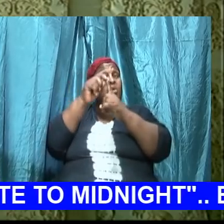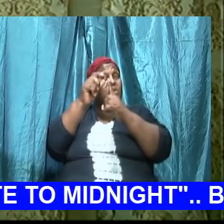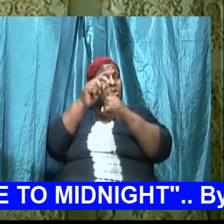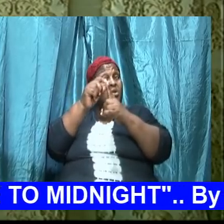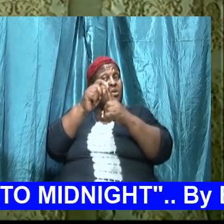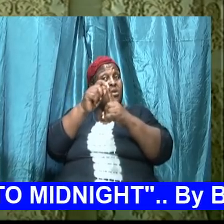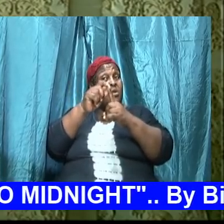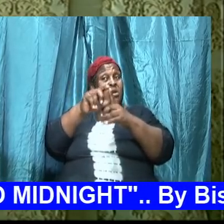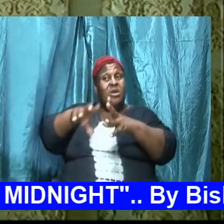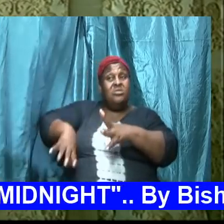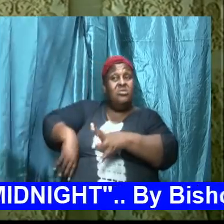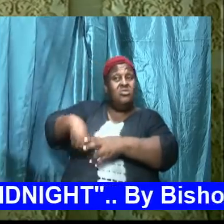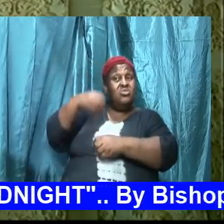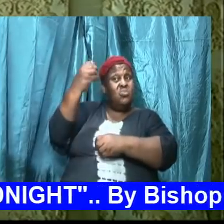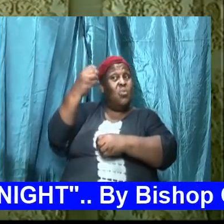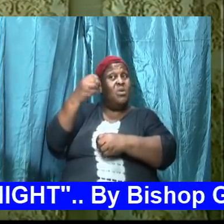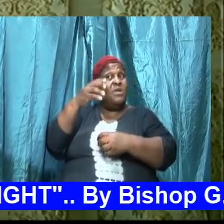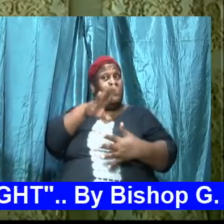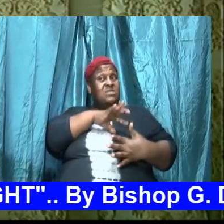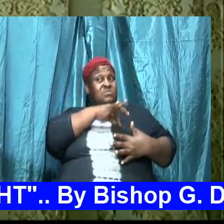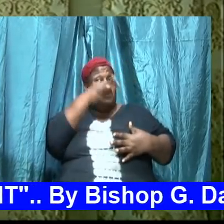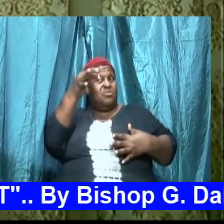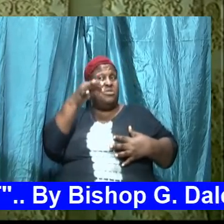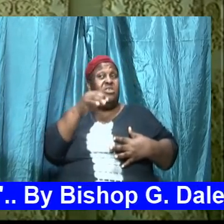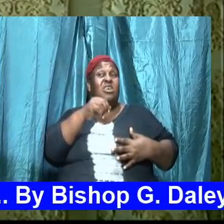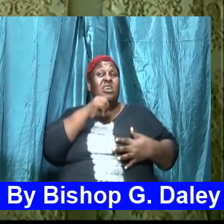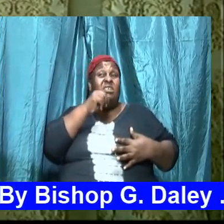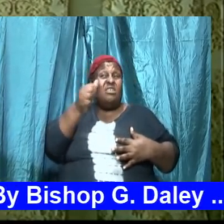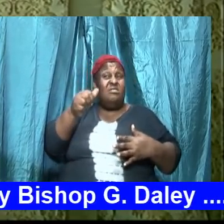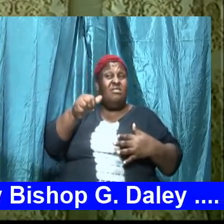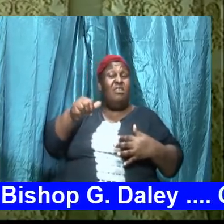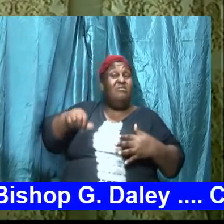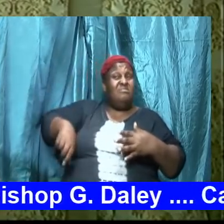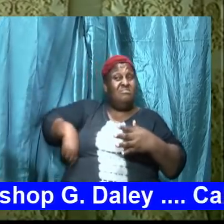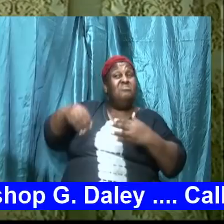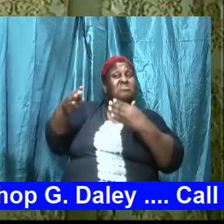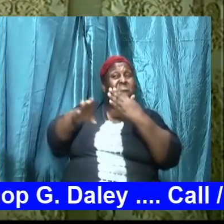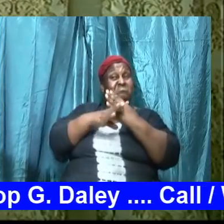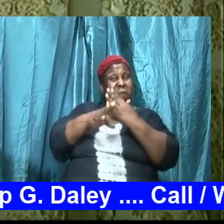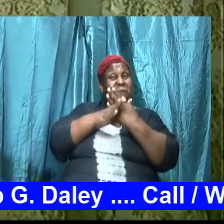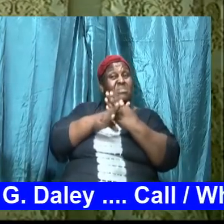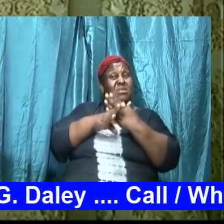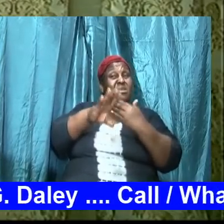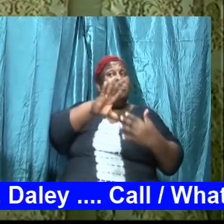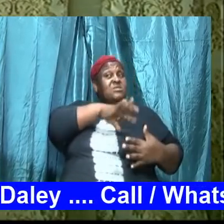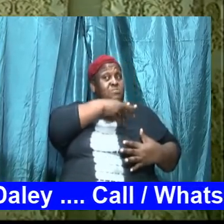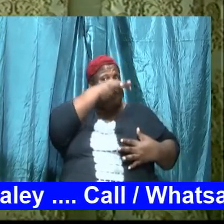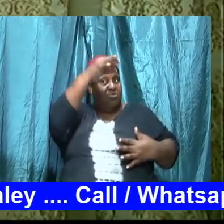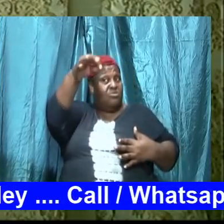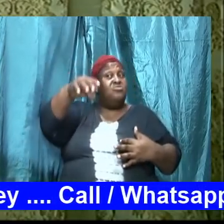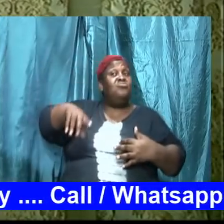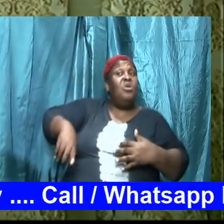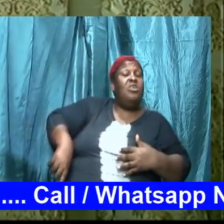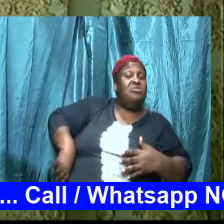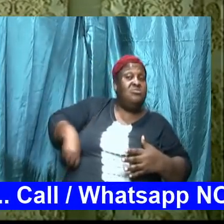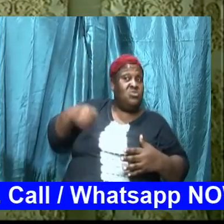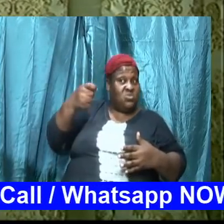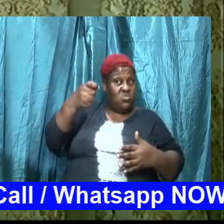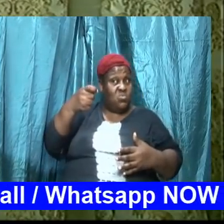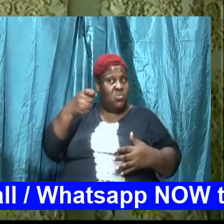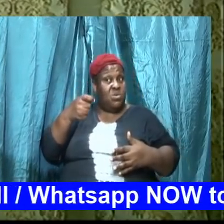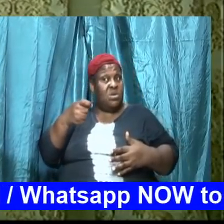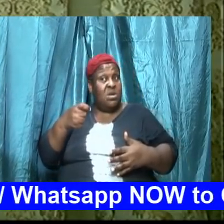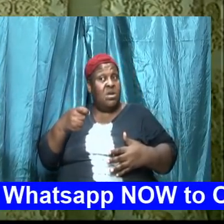going to see it is not the sword that is a defensive sword that blocks we are going to see that the word that he used